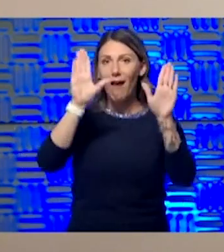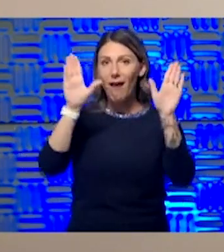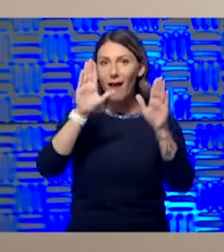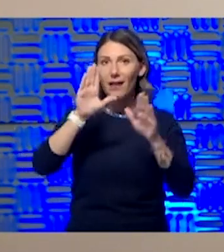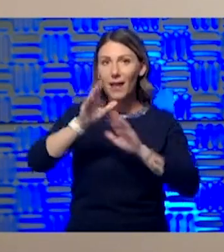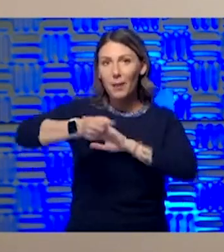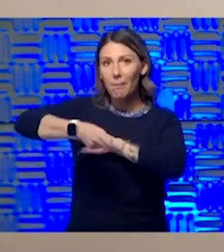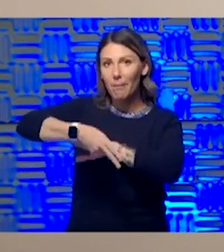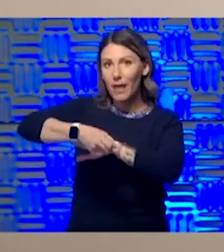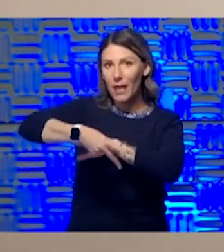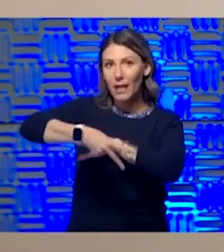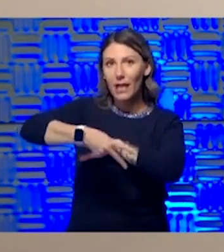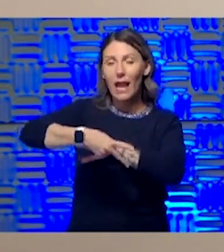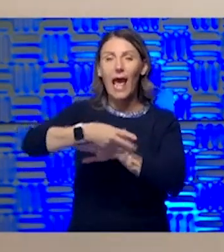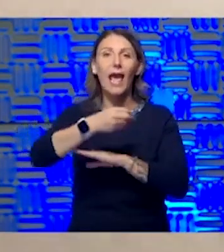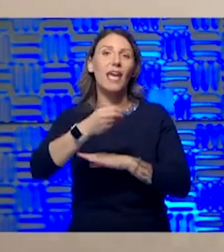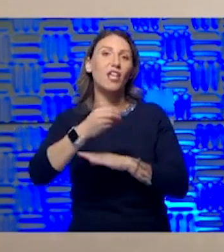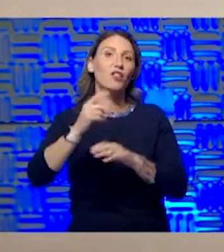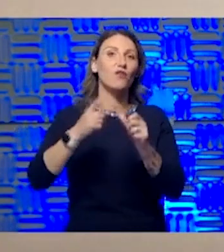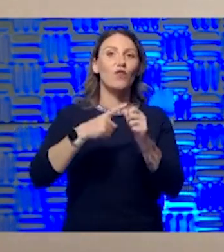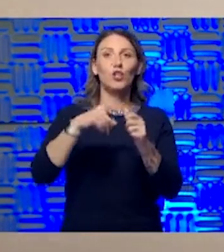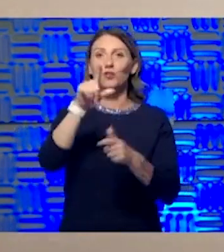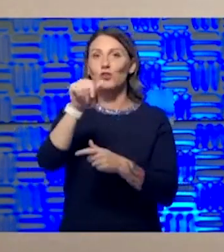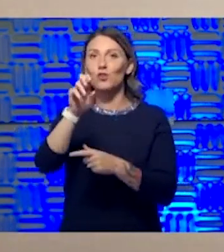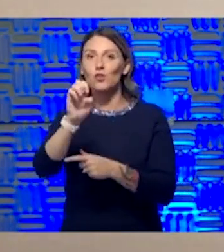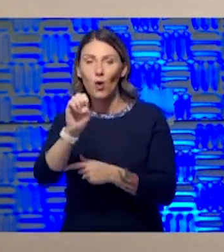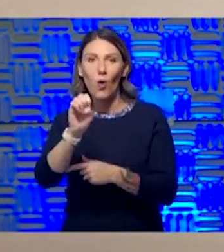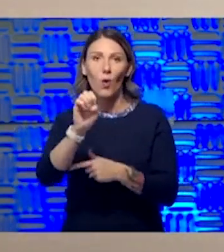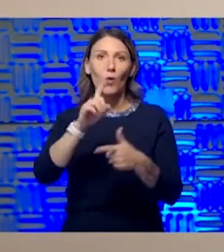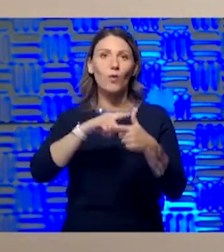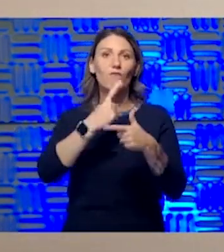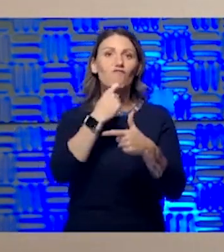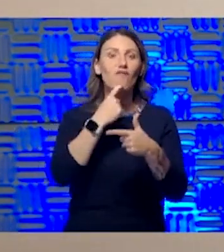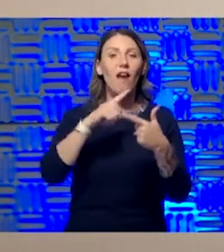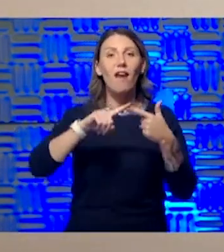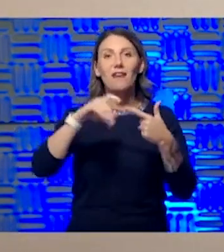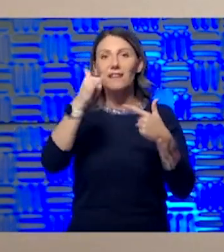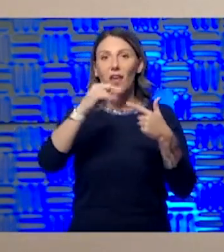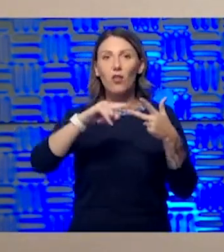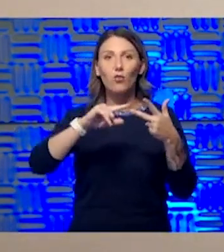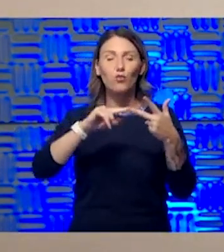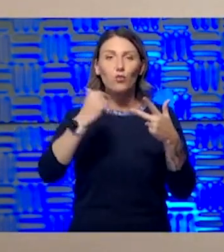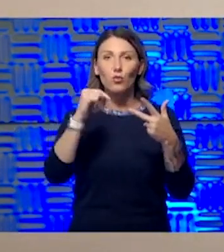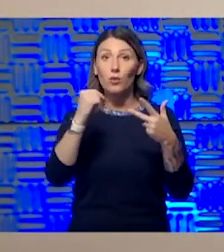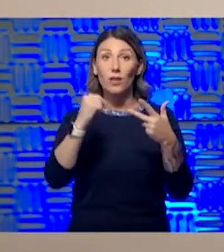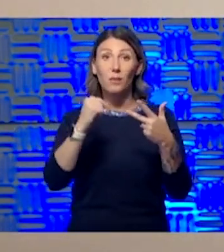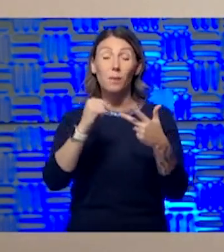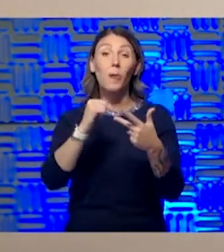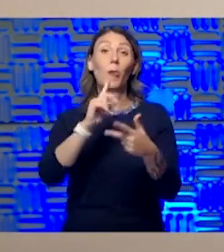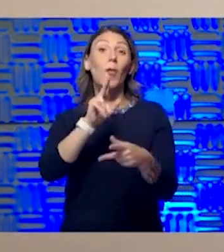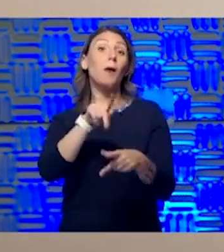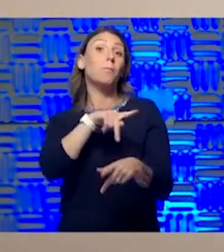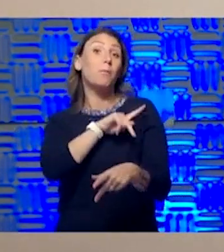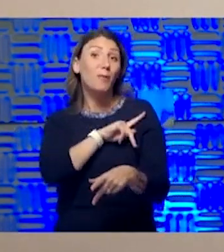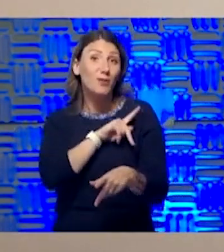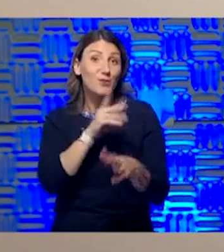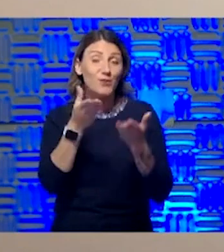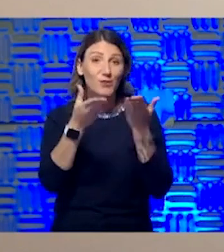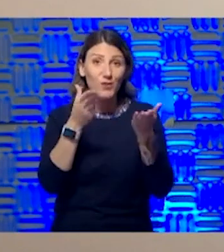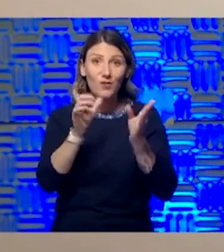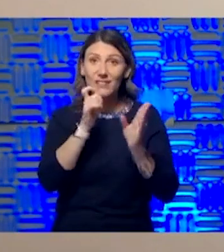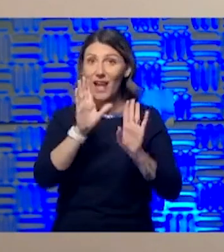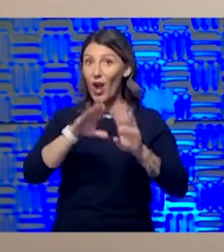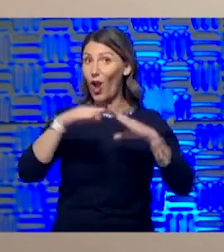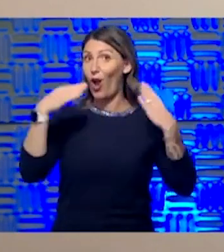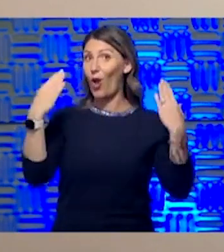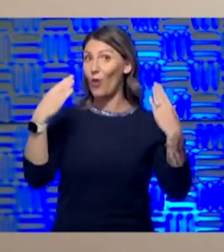zone, which we call our red zone. We have red, yellow, green. We actually don't have personal services open and authorized to